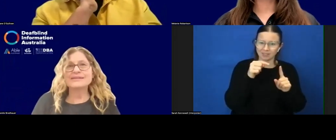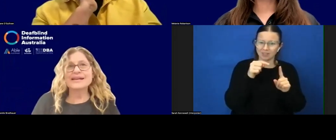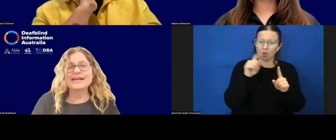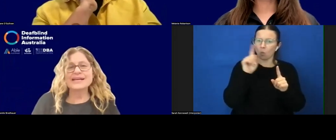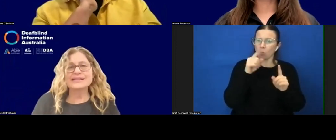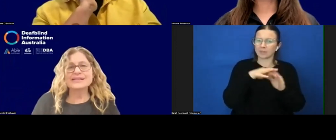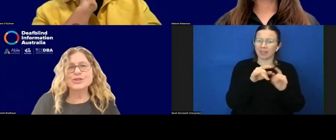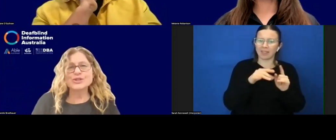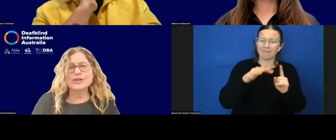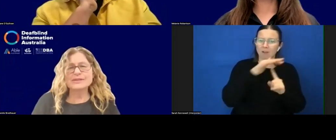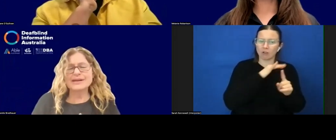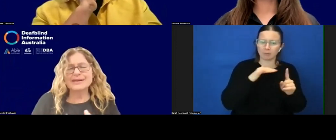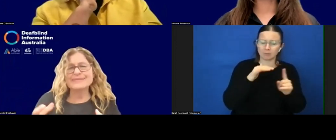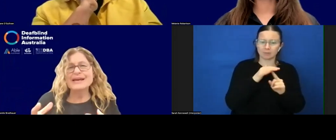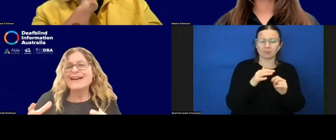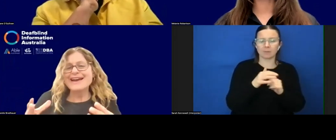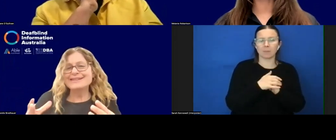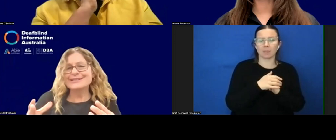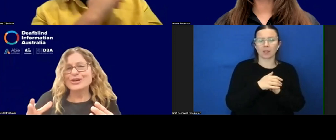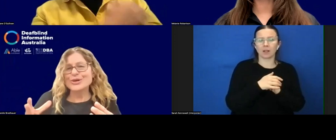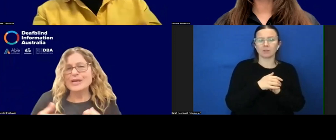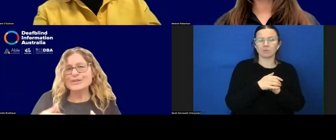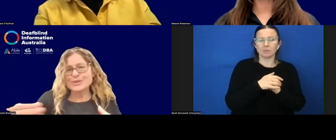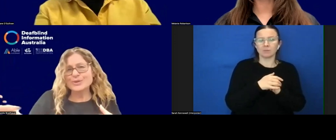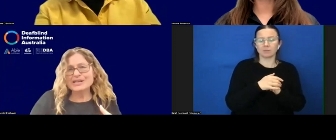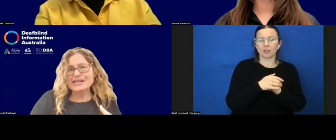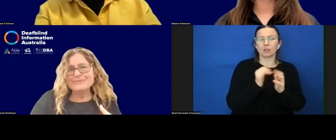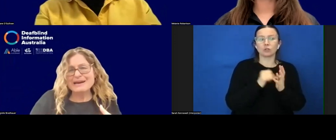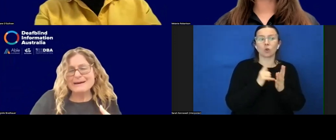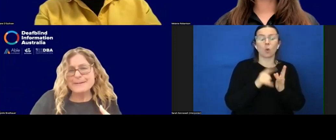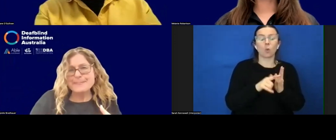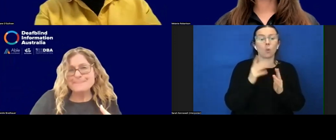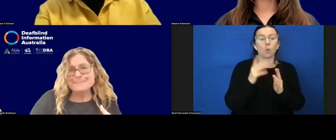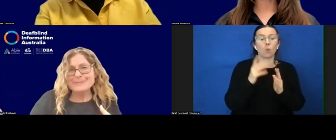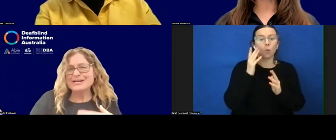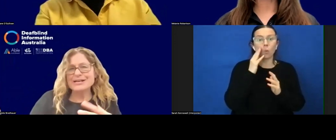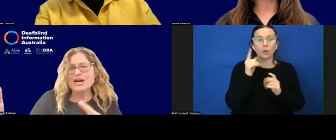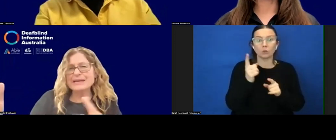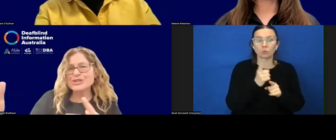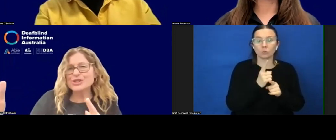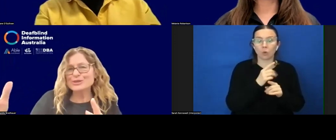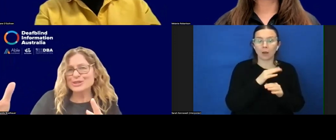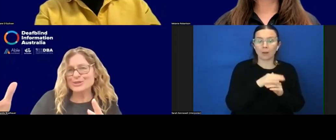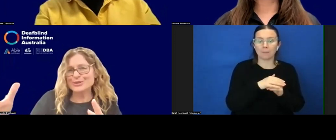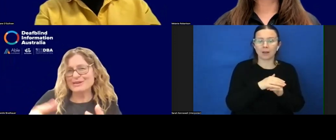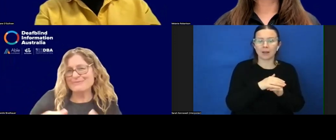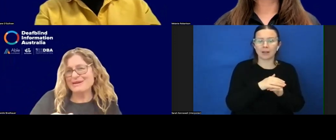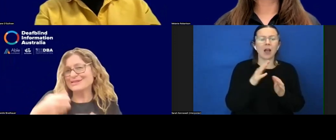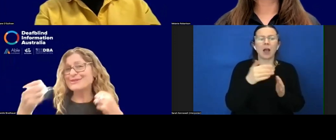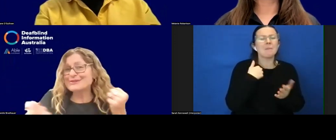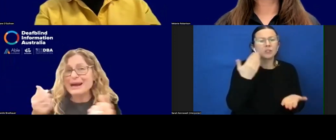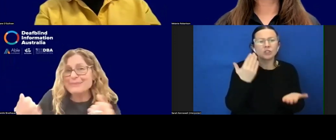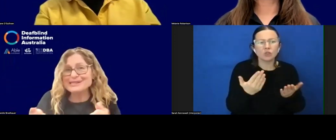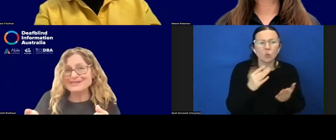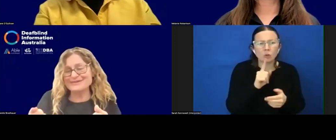So in, and so when you're talking about, I'm unsure what you're talking about. So there are a couple of different